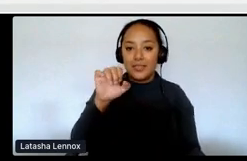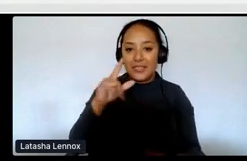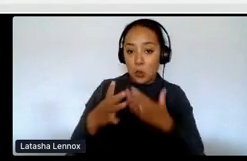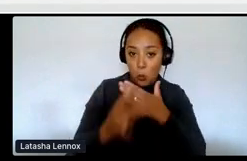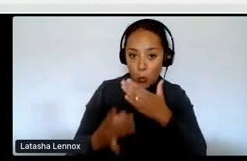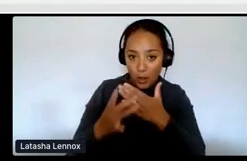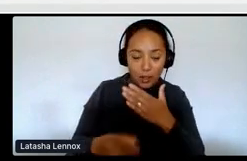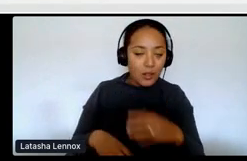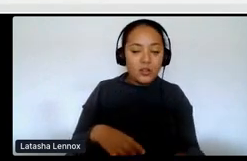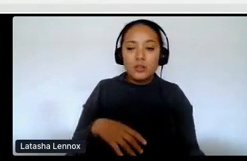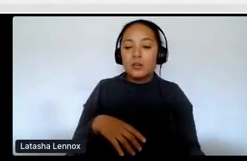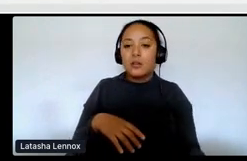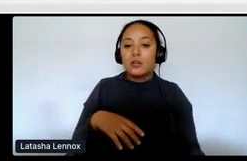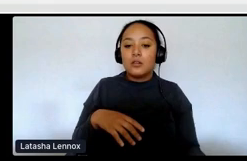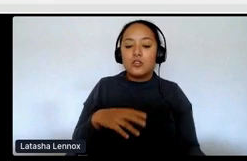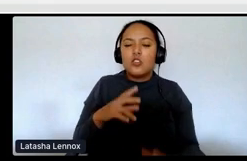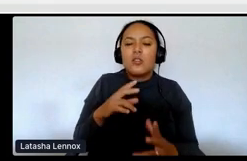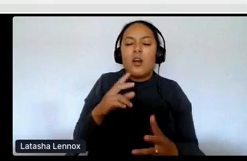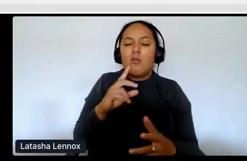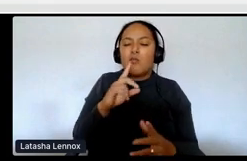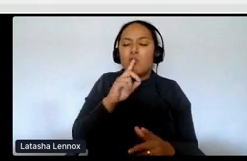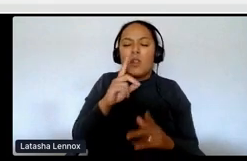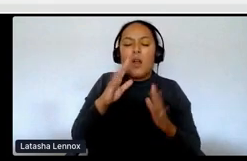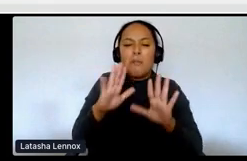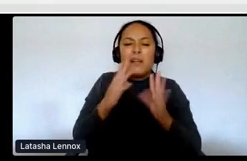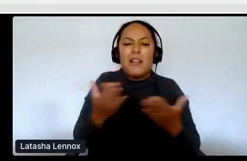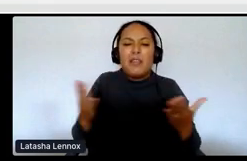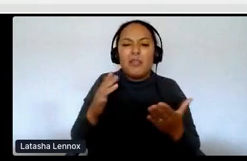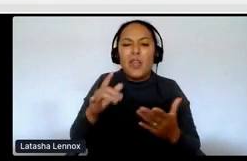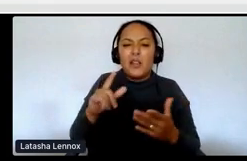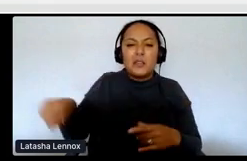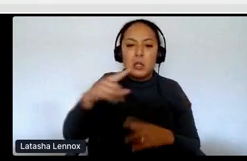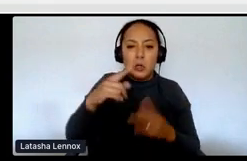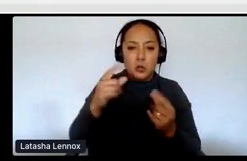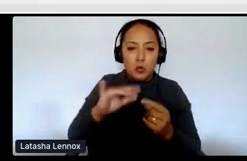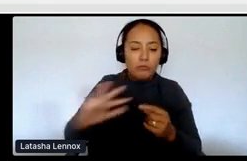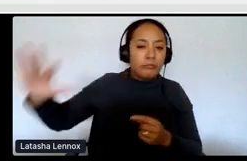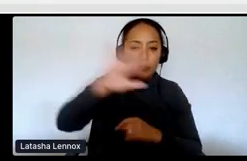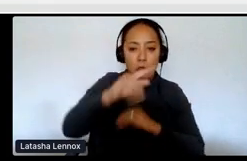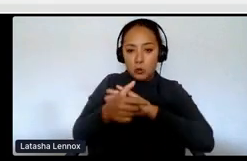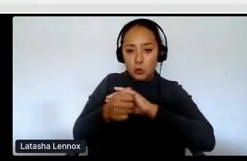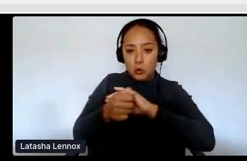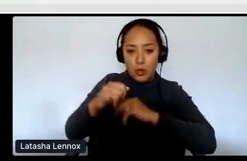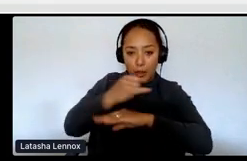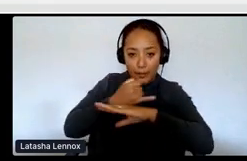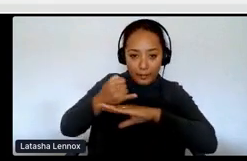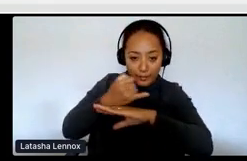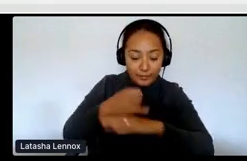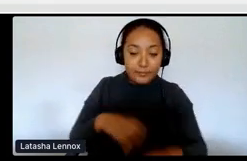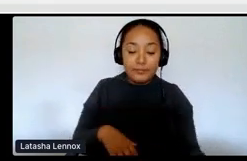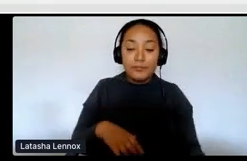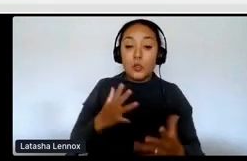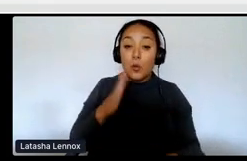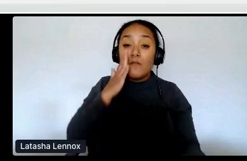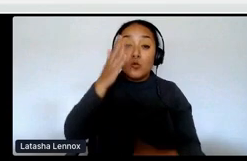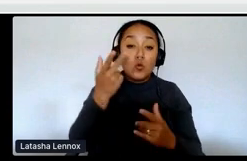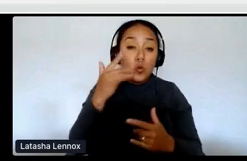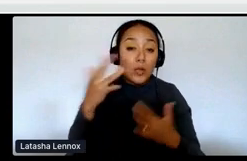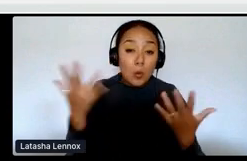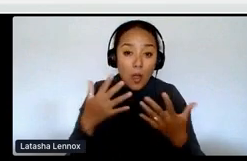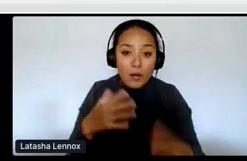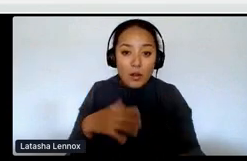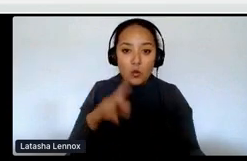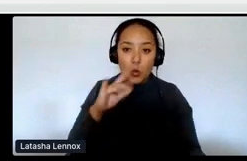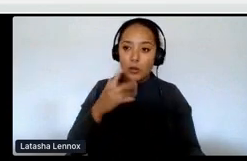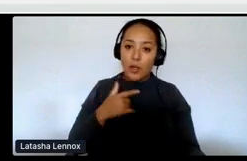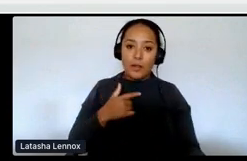communities are doing across Turtle Island. So to end, you know, what does the future look like? The future looks like self-determination through energy